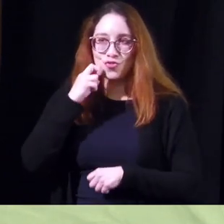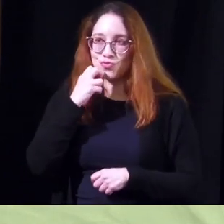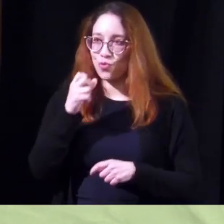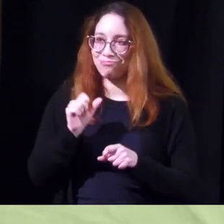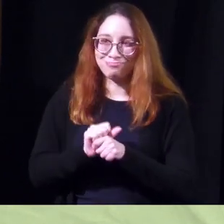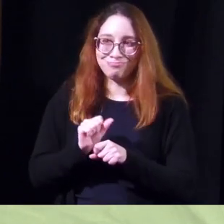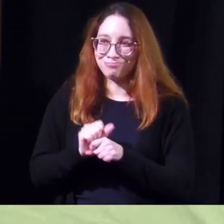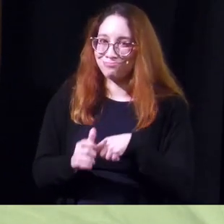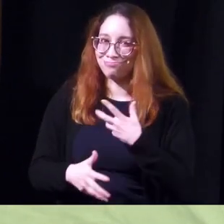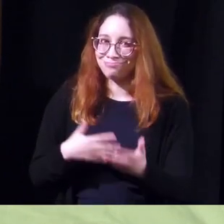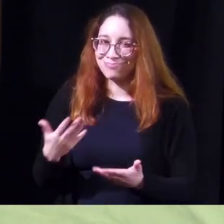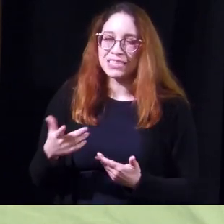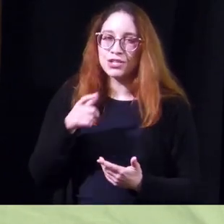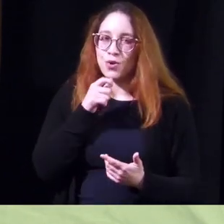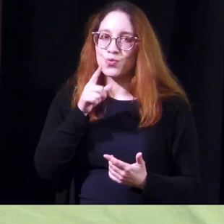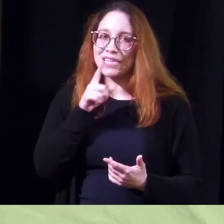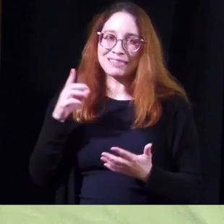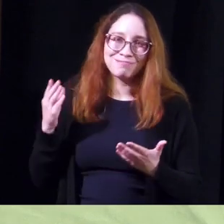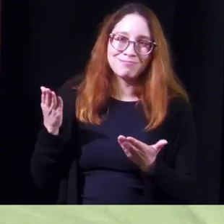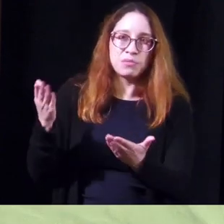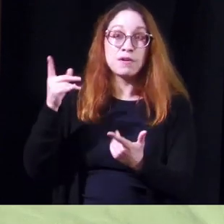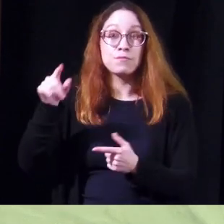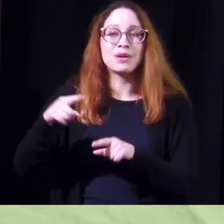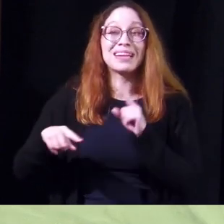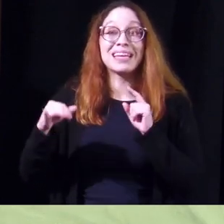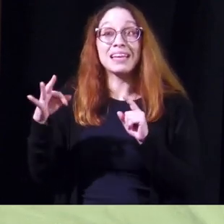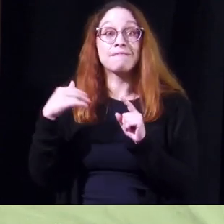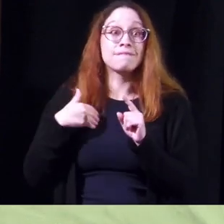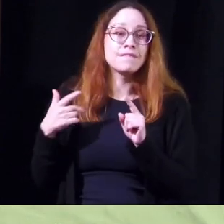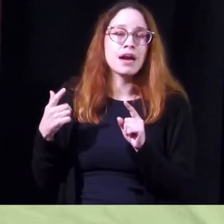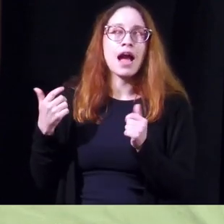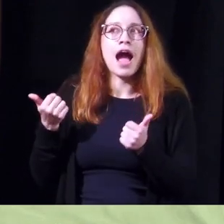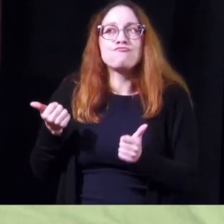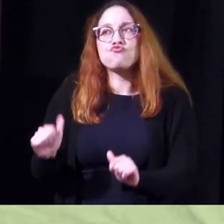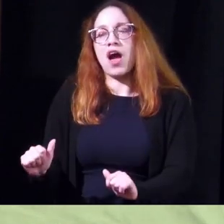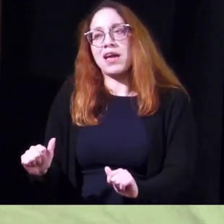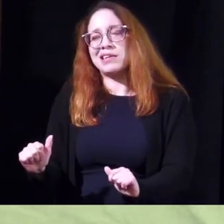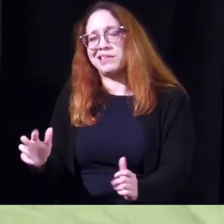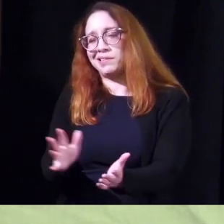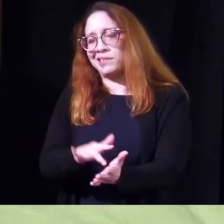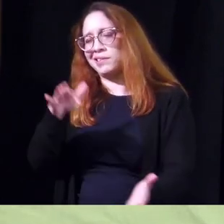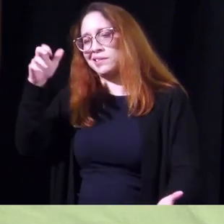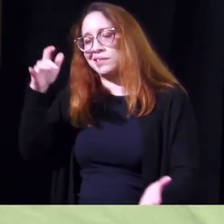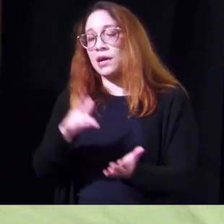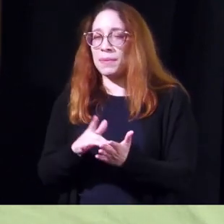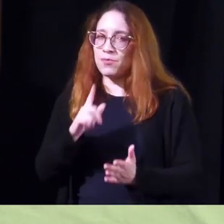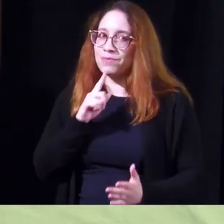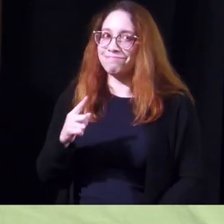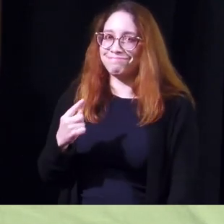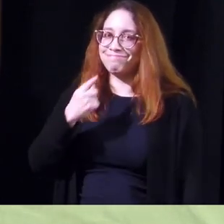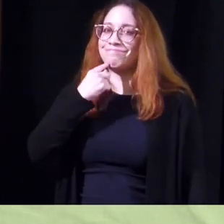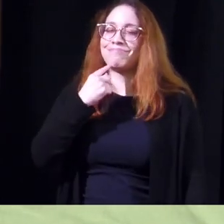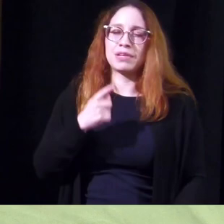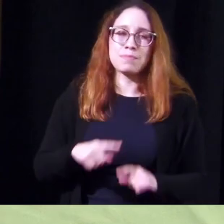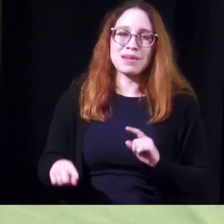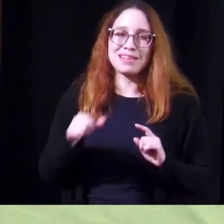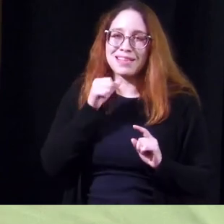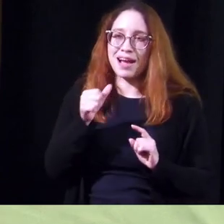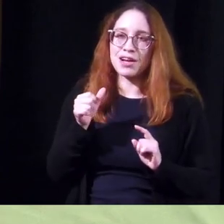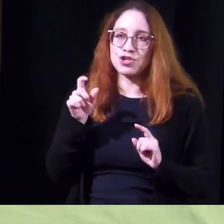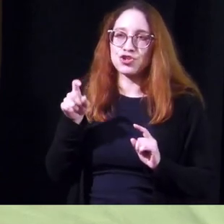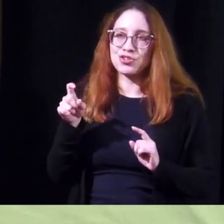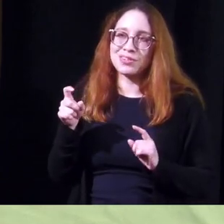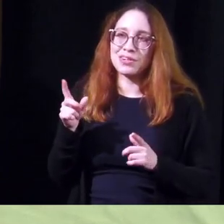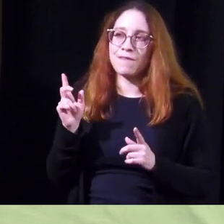it's really not indicated for them but out of desperation i've tried it i've been a bit disappointed but it's not meant